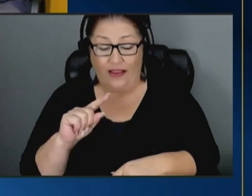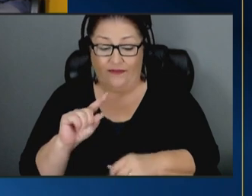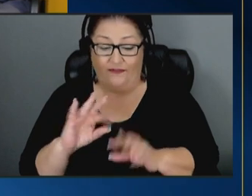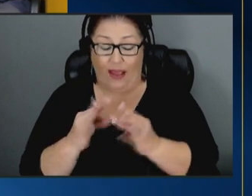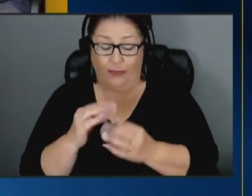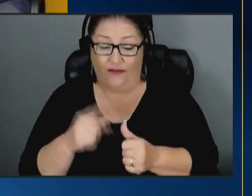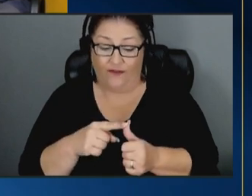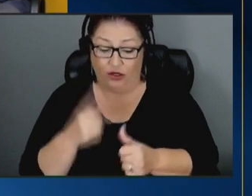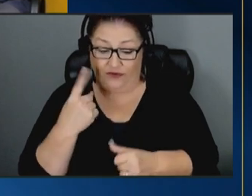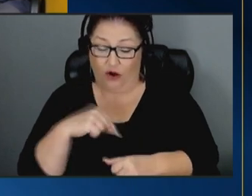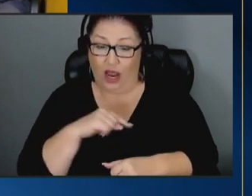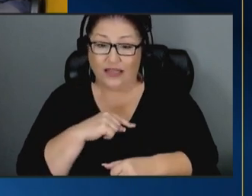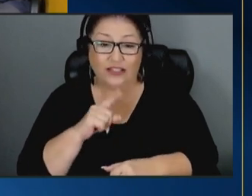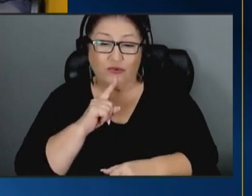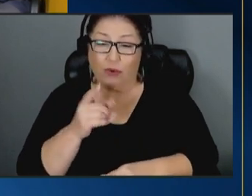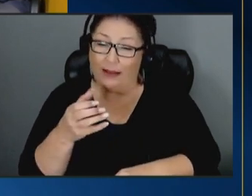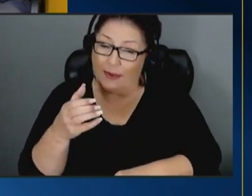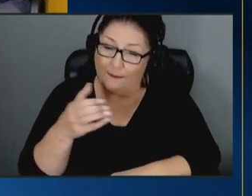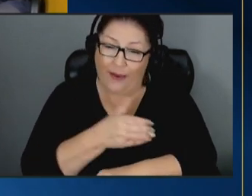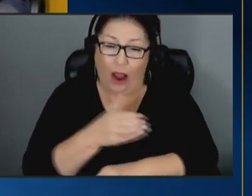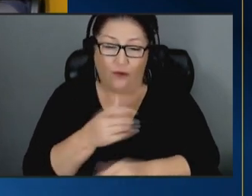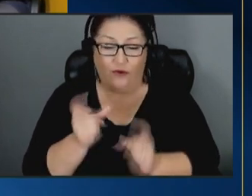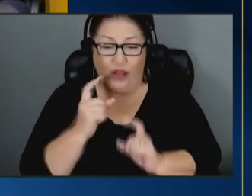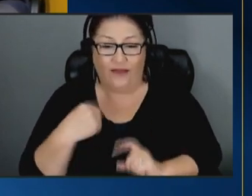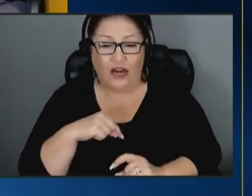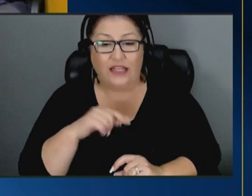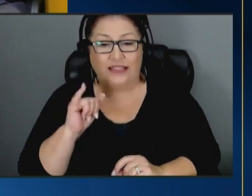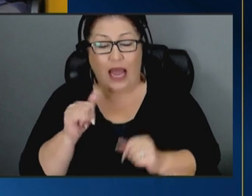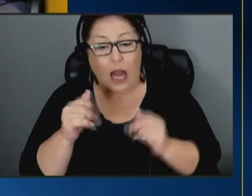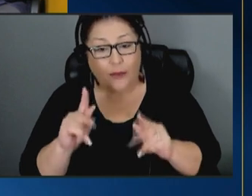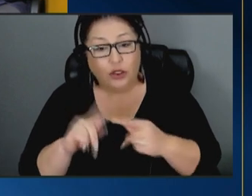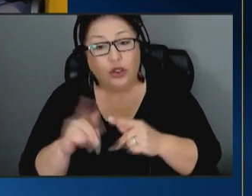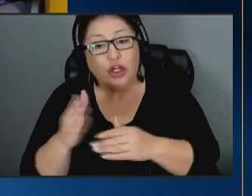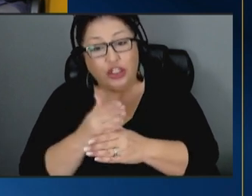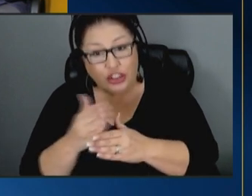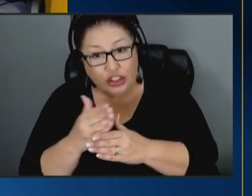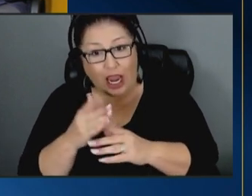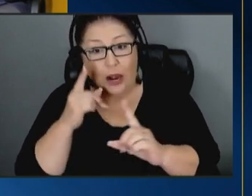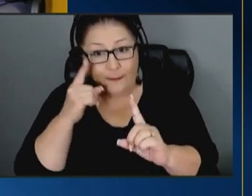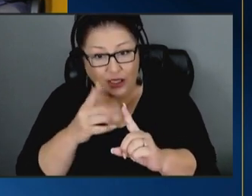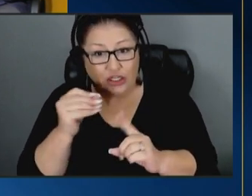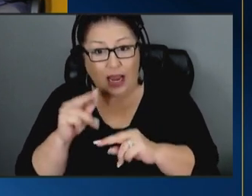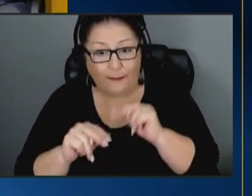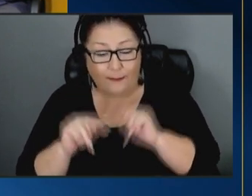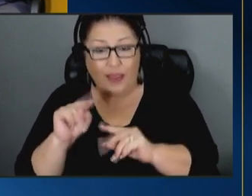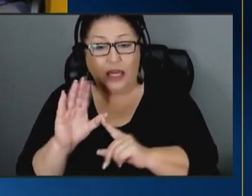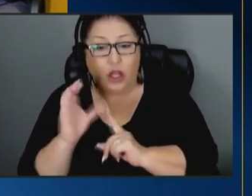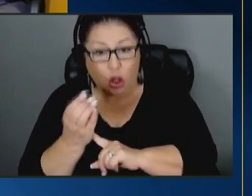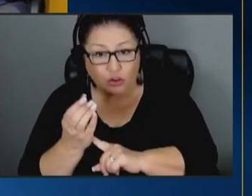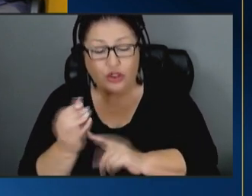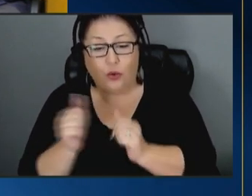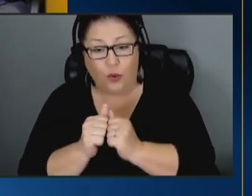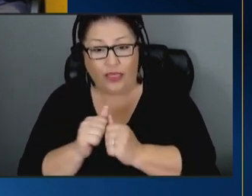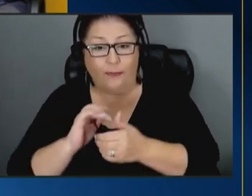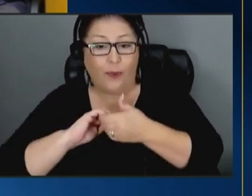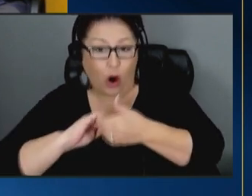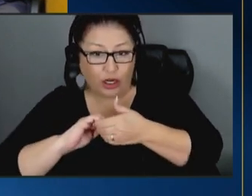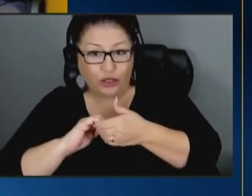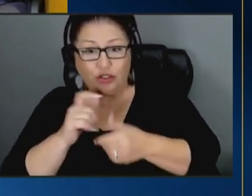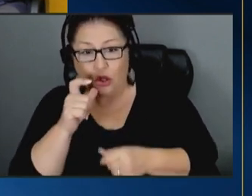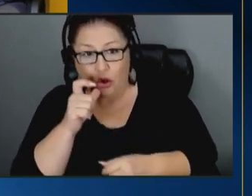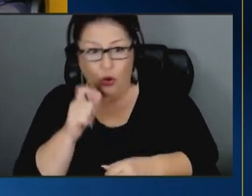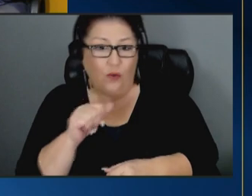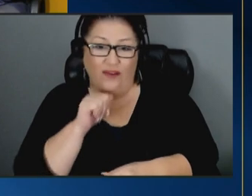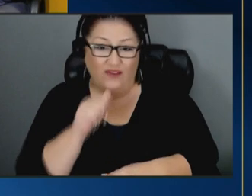has been so powerful in giving us that opportunity to share mission and to build culture with partners with whom we have not